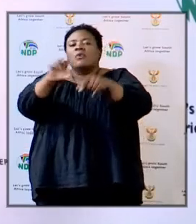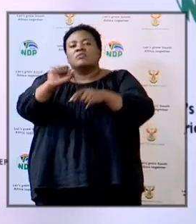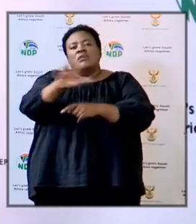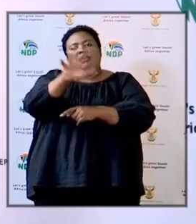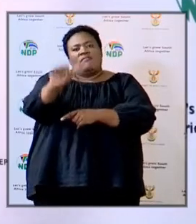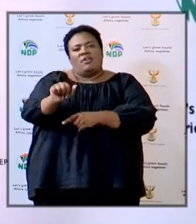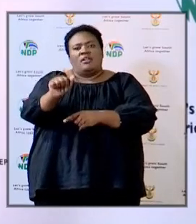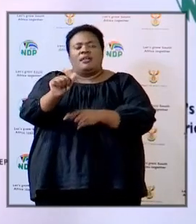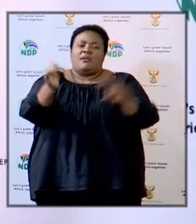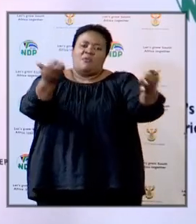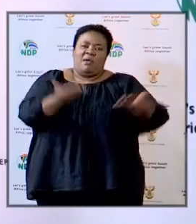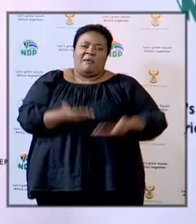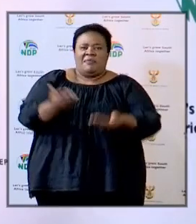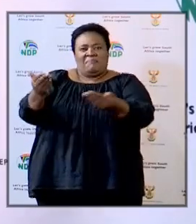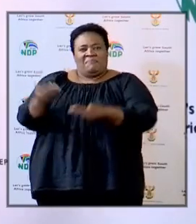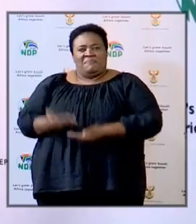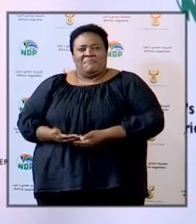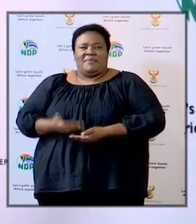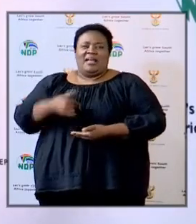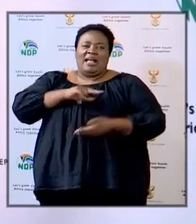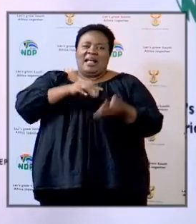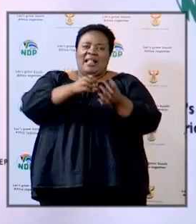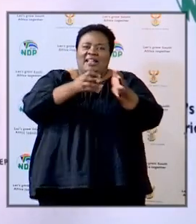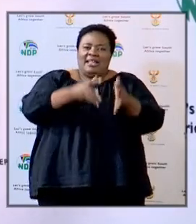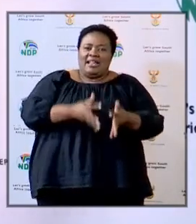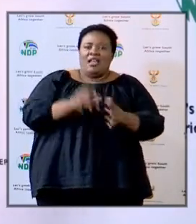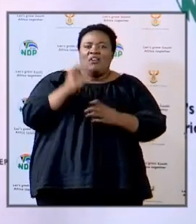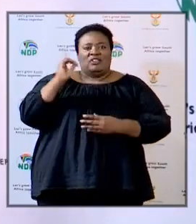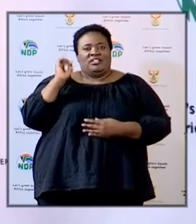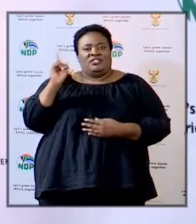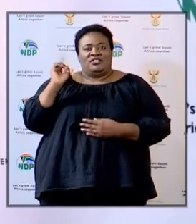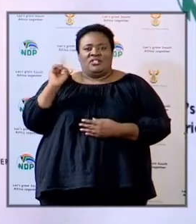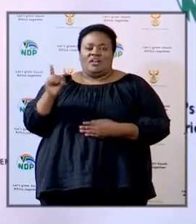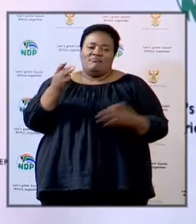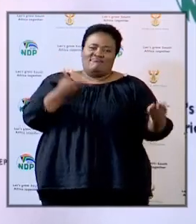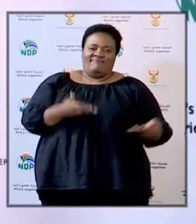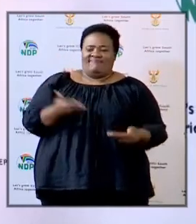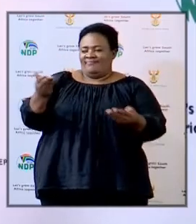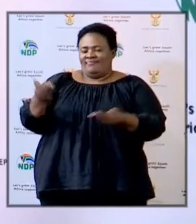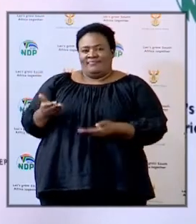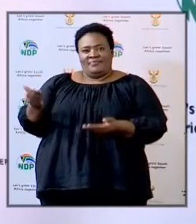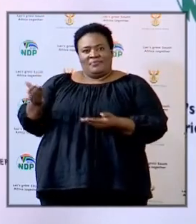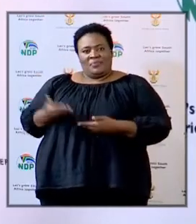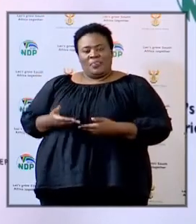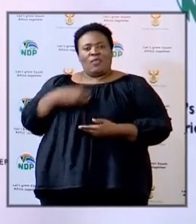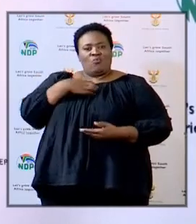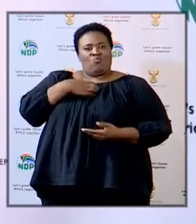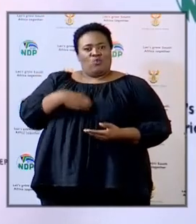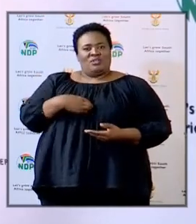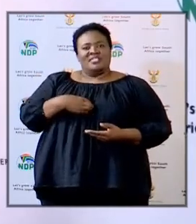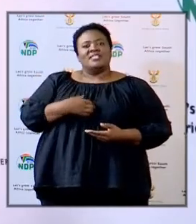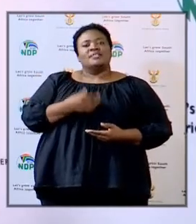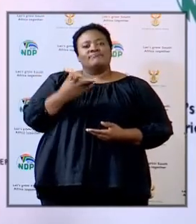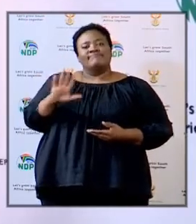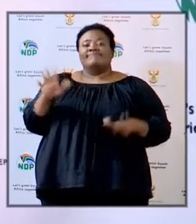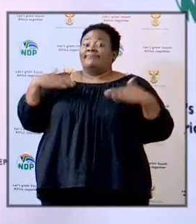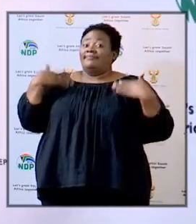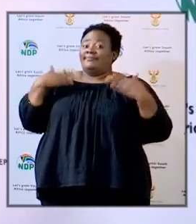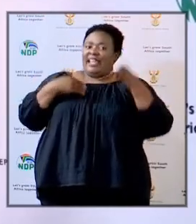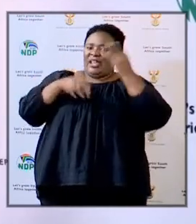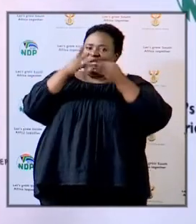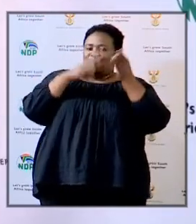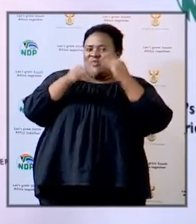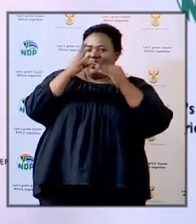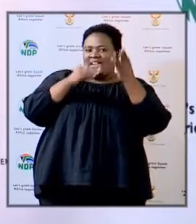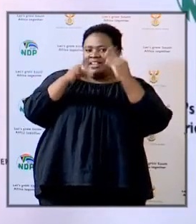welcome back our learners and teachers. In fact, you know, wish them a happy learning, you know,